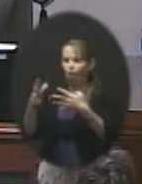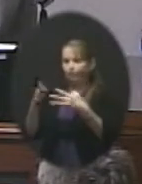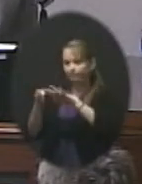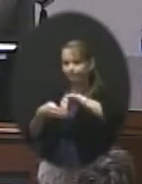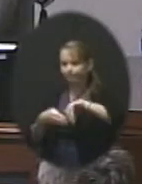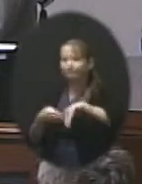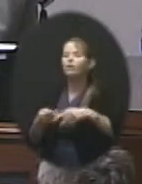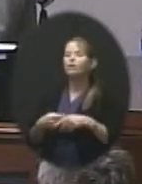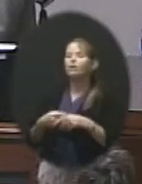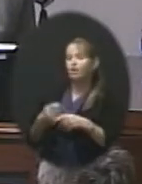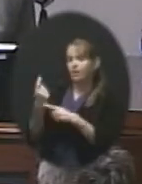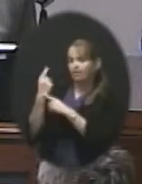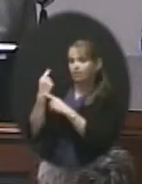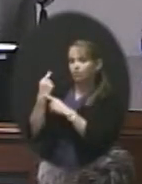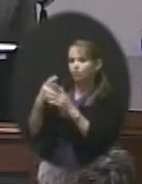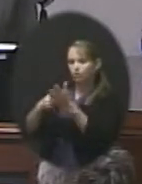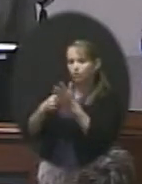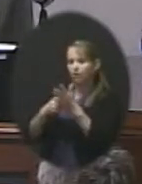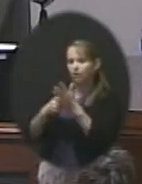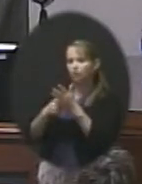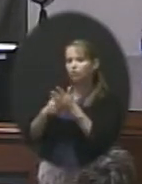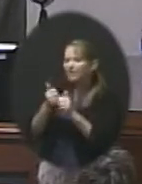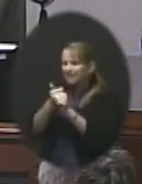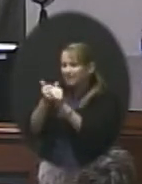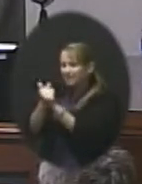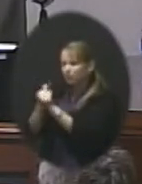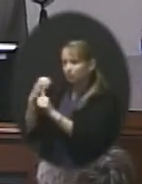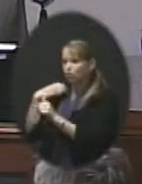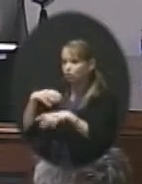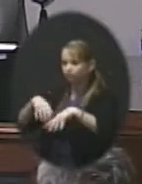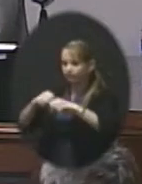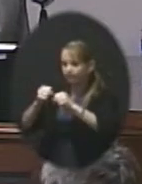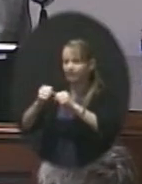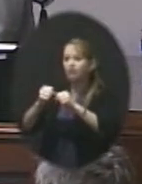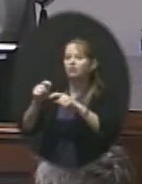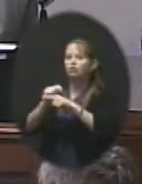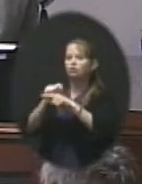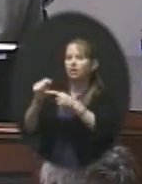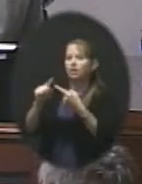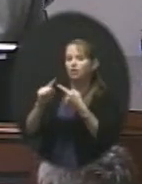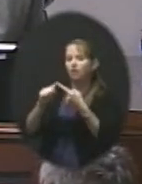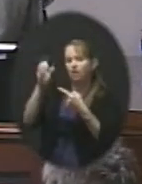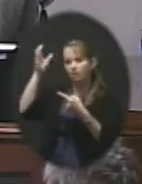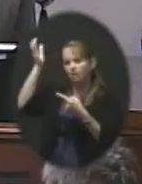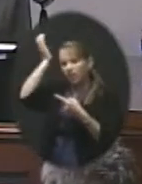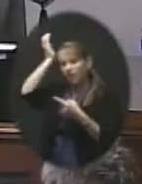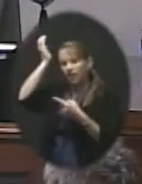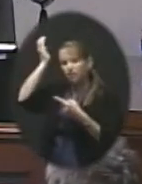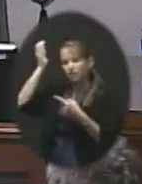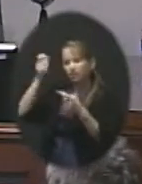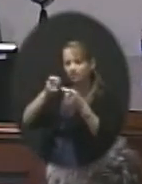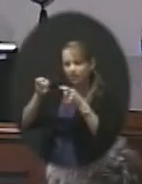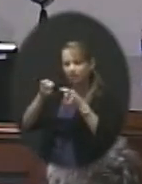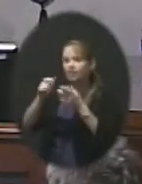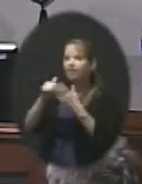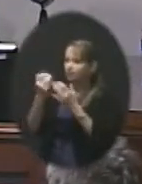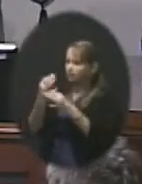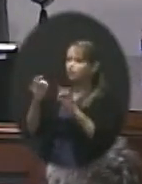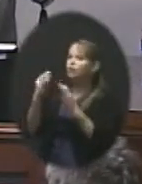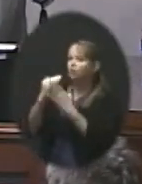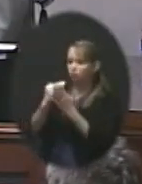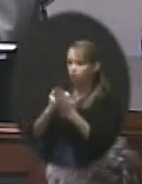we started requiring that all of our coaches take training in concussion management, which is one of the courses, which is a free course.